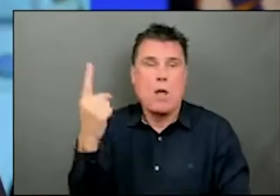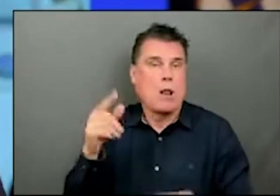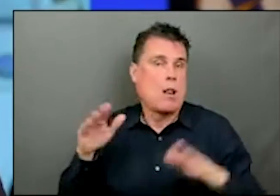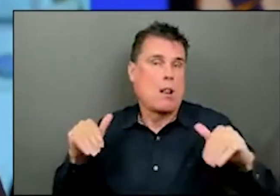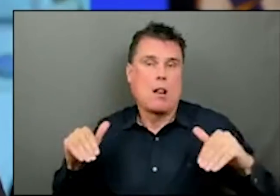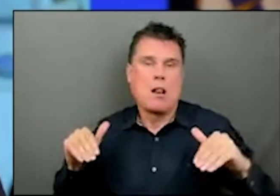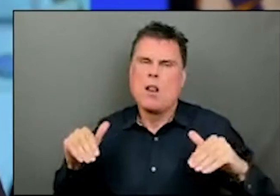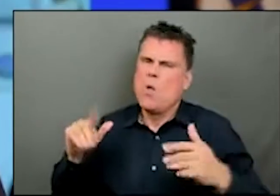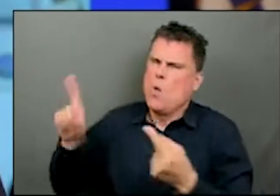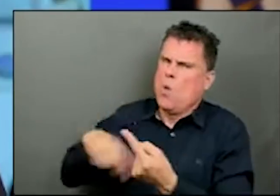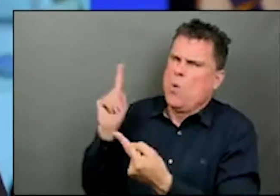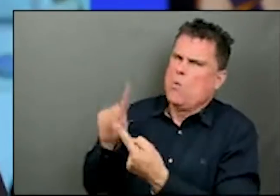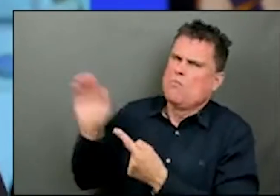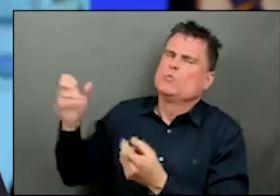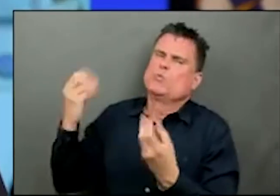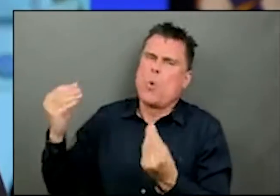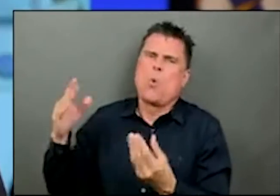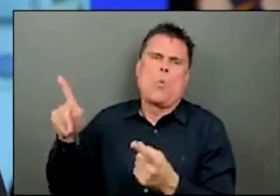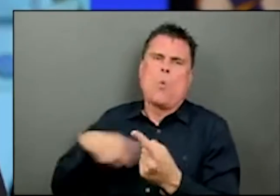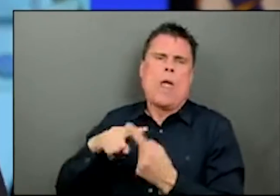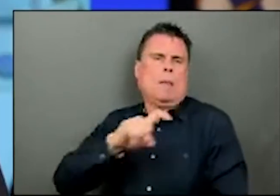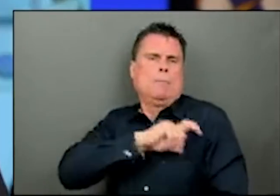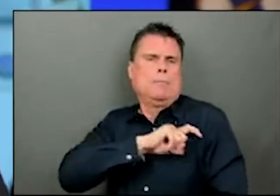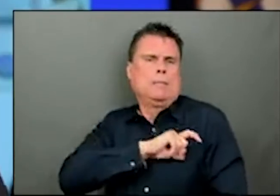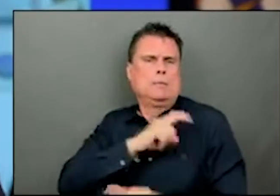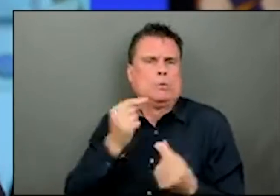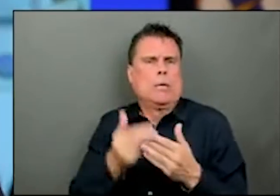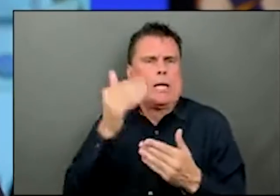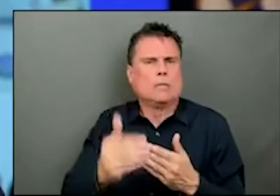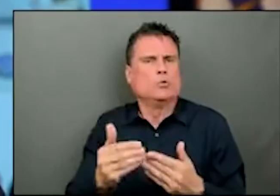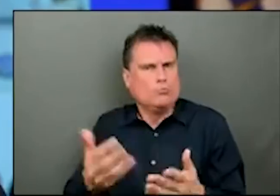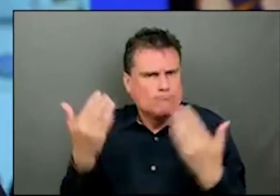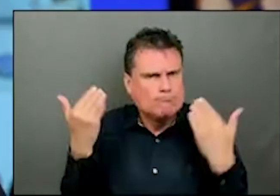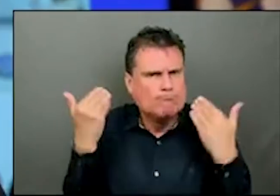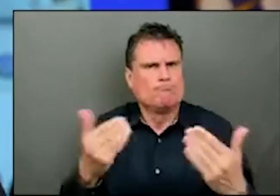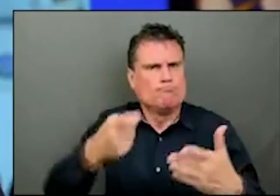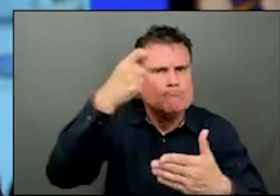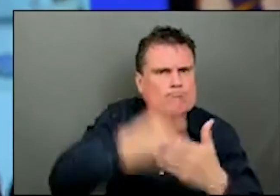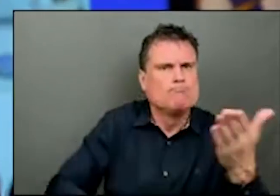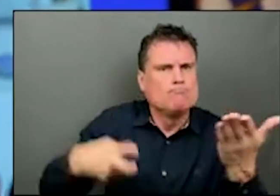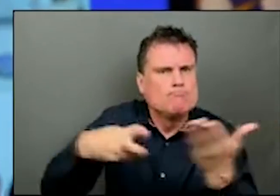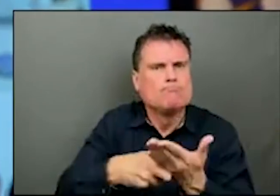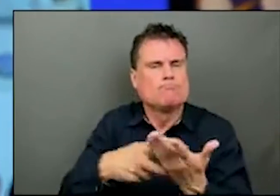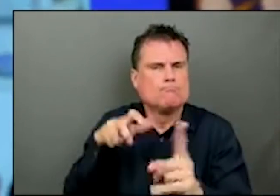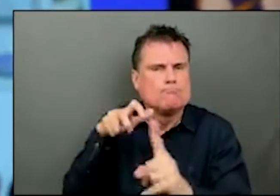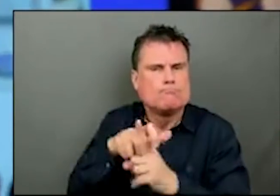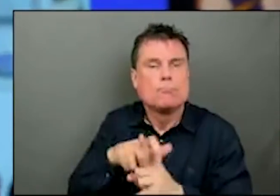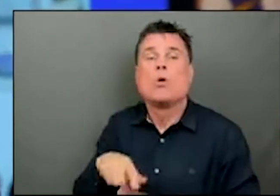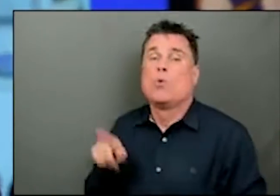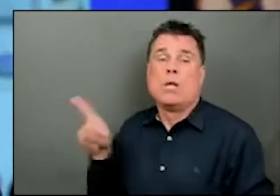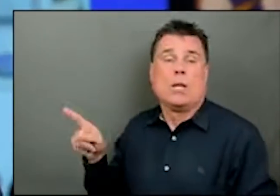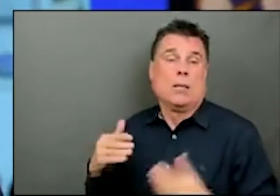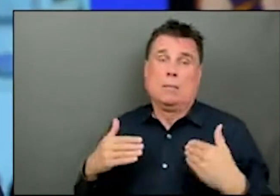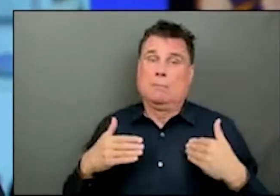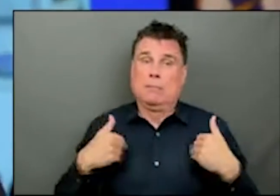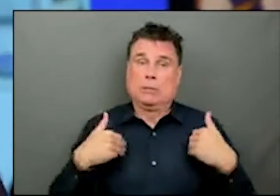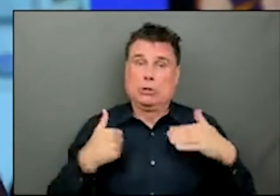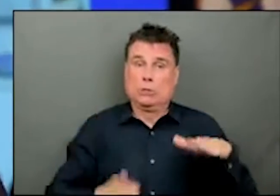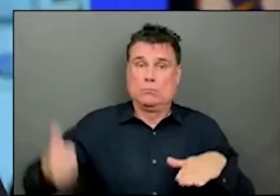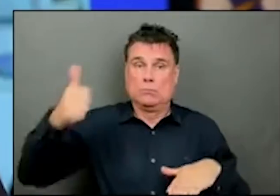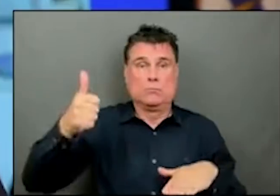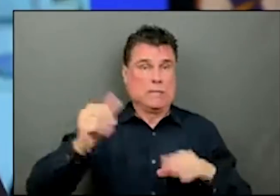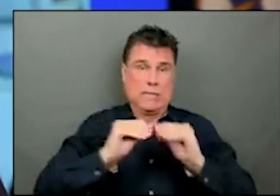when will we see this happening on the ground? Well, I think Minister Farnworth has been pretty clear. This is a two-step process. We announced the